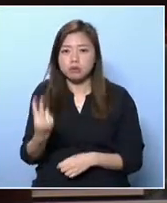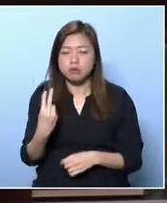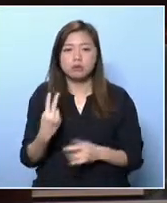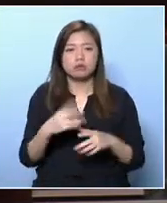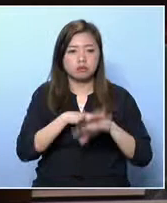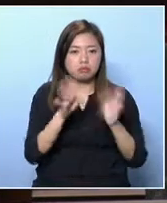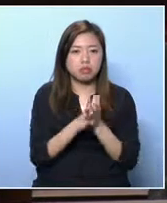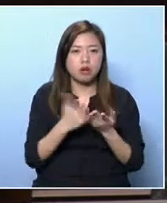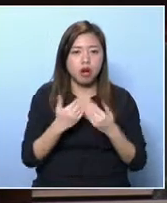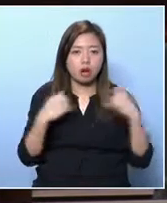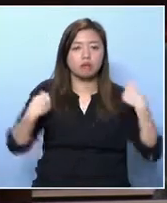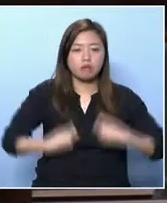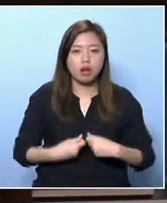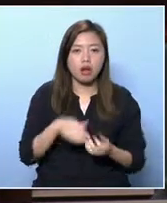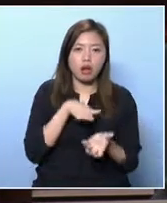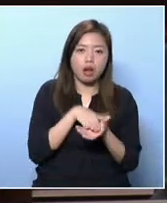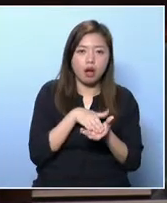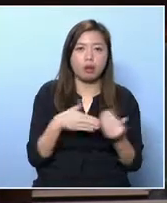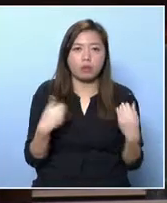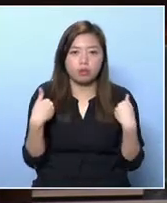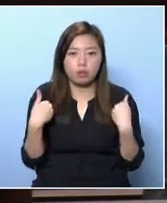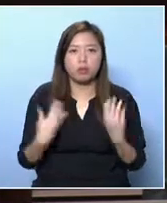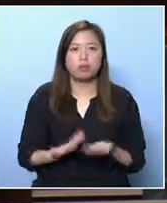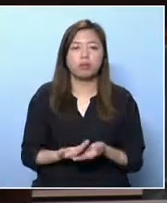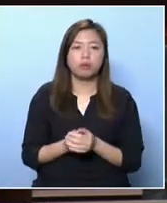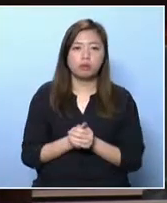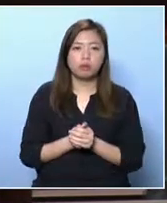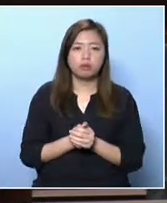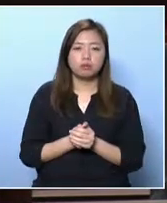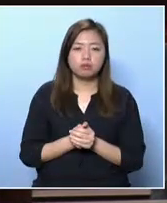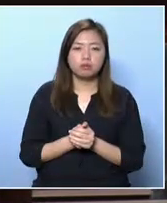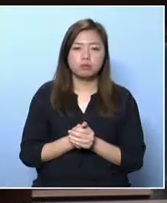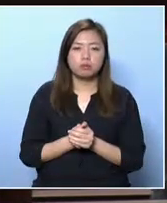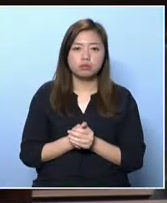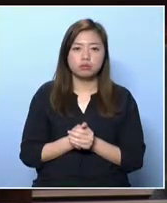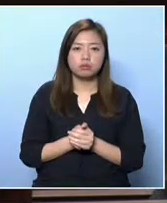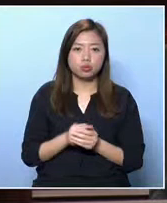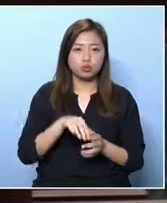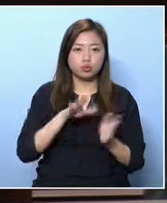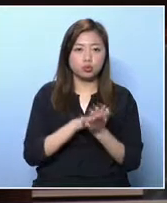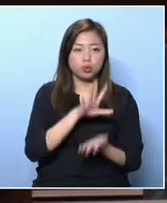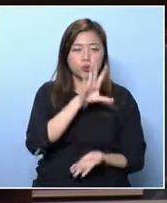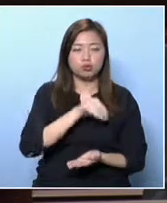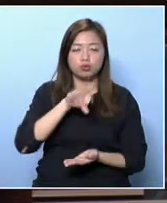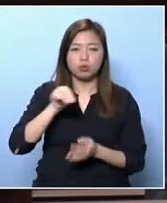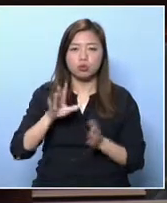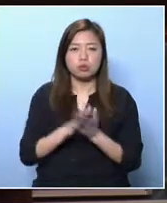two winter uniforms, jackass, sports shoes.